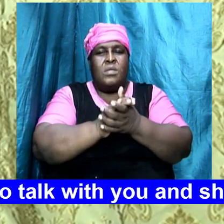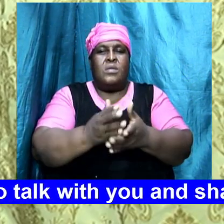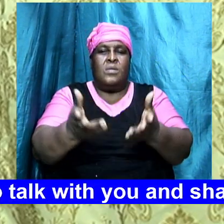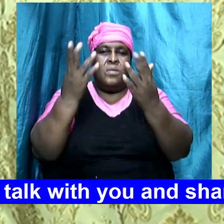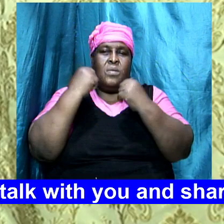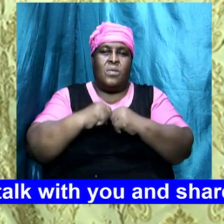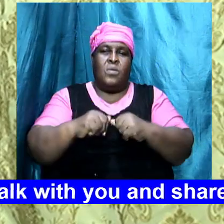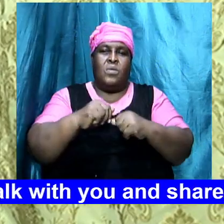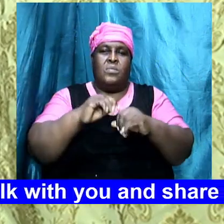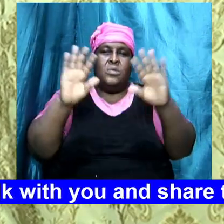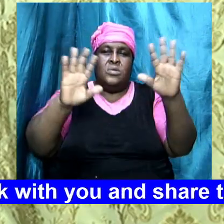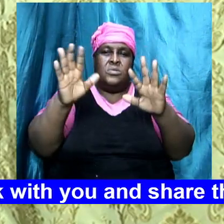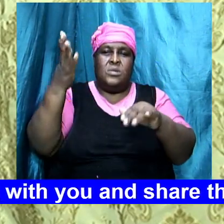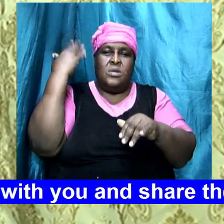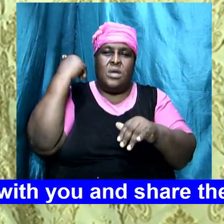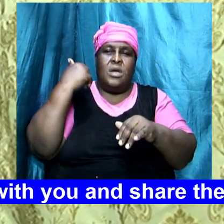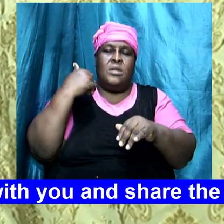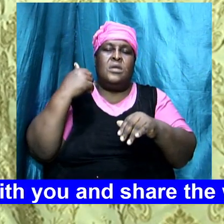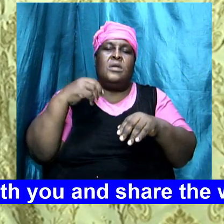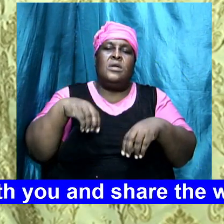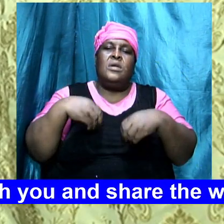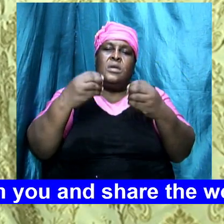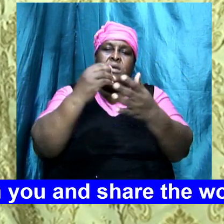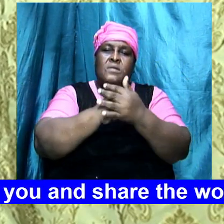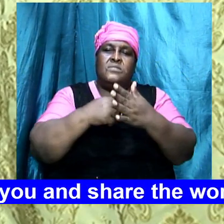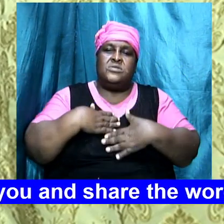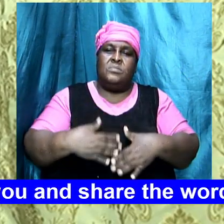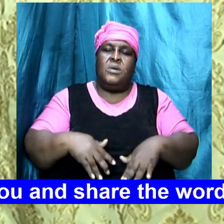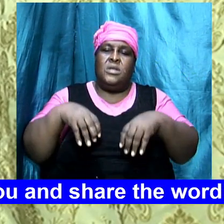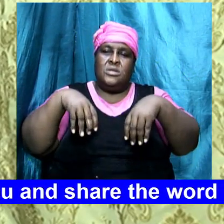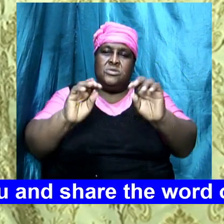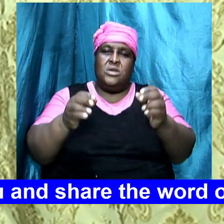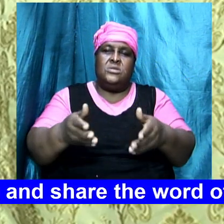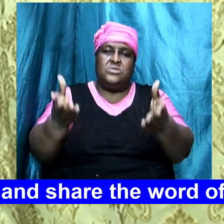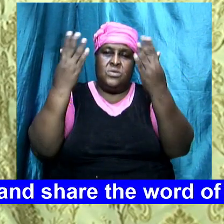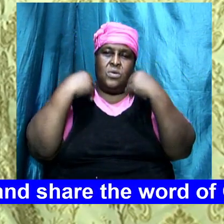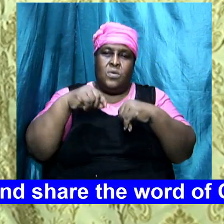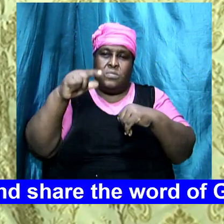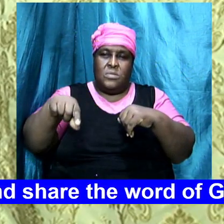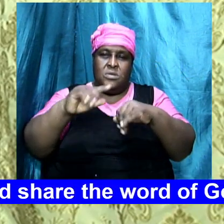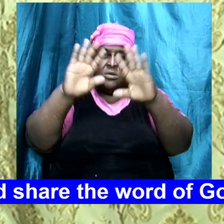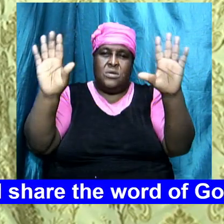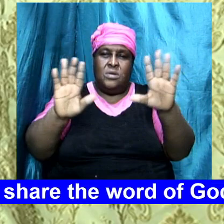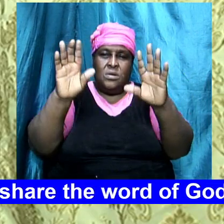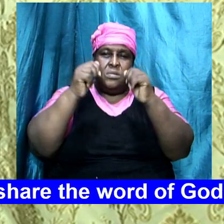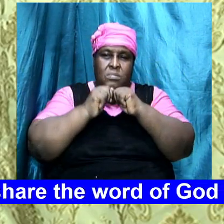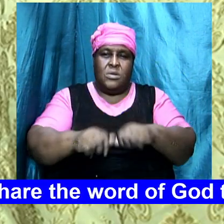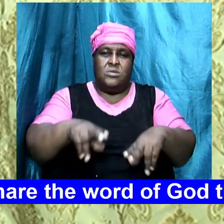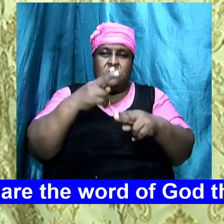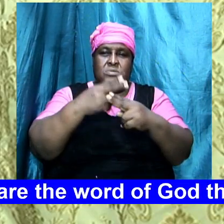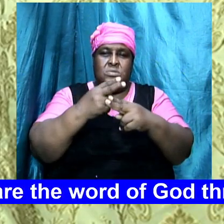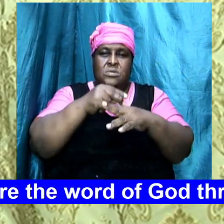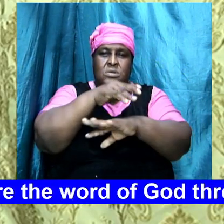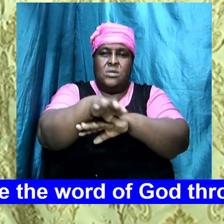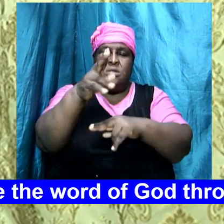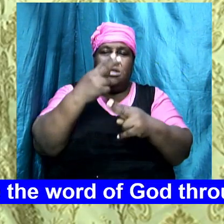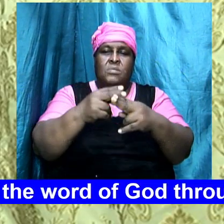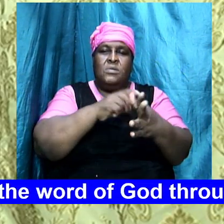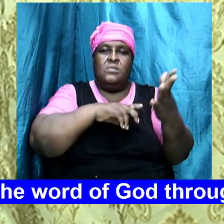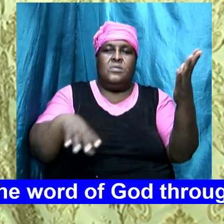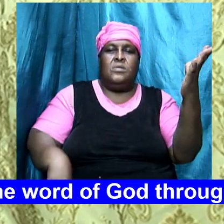come this week and God bless you tonight in the name of the Lord Jesus Christ